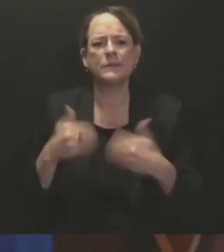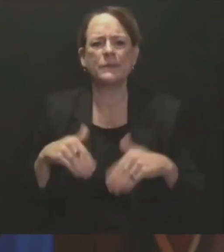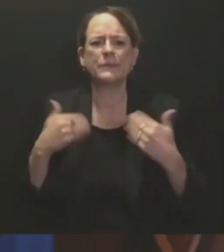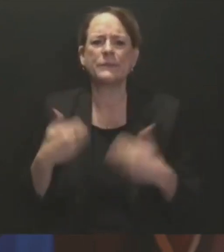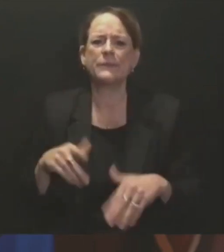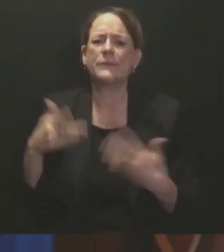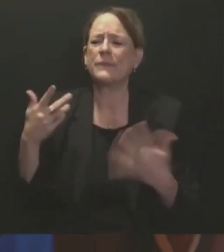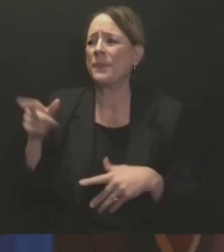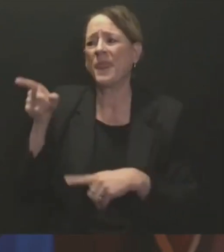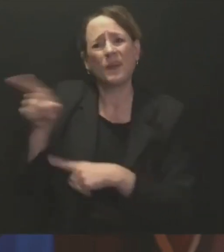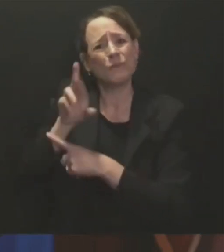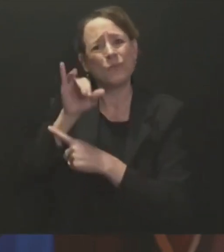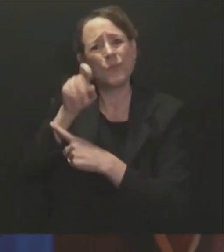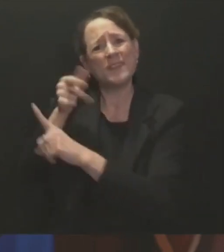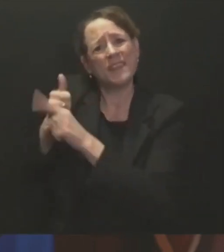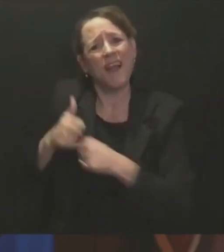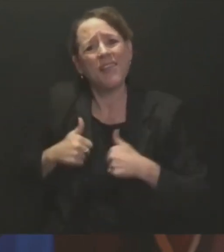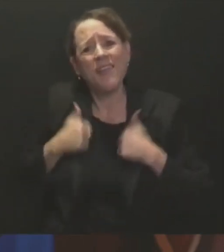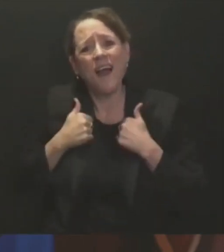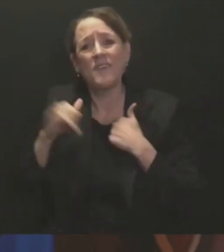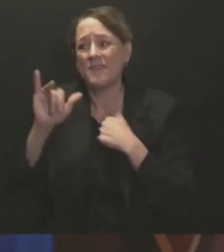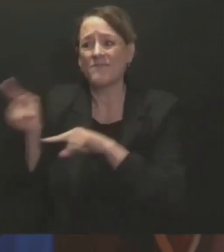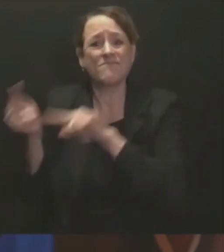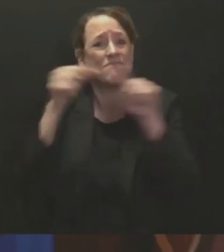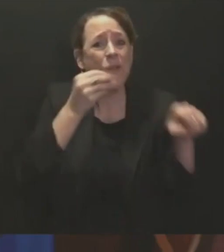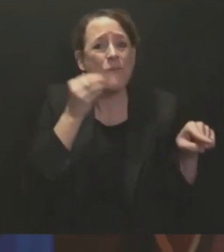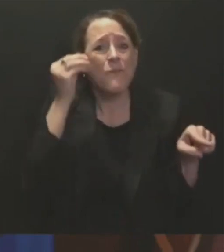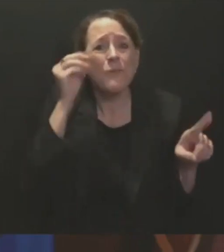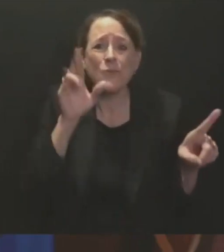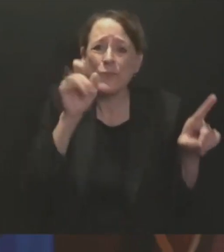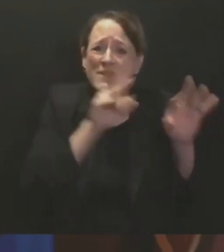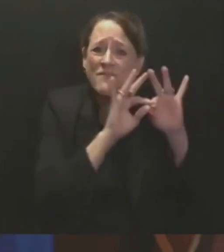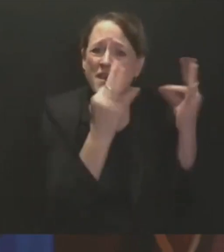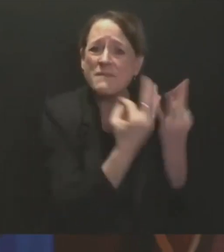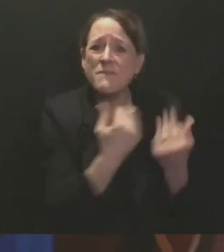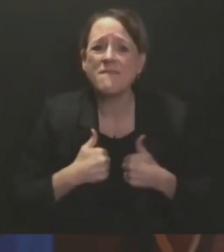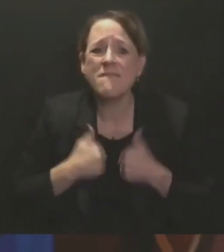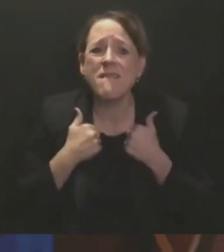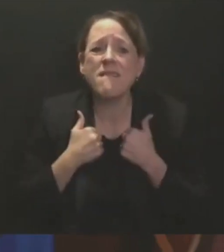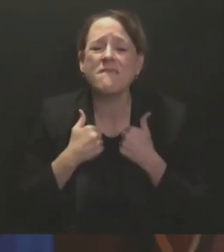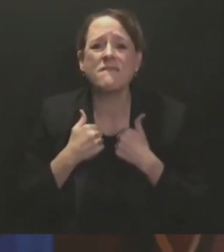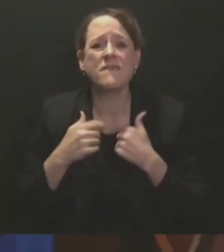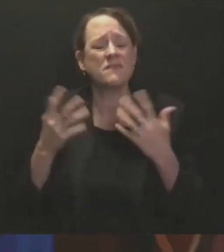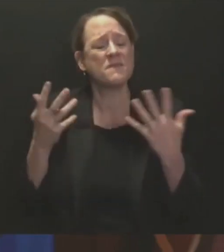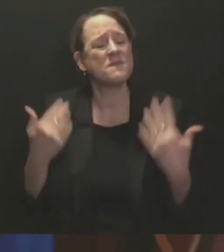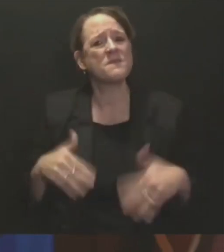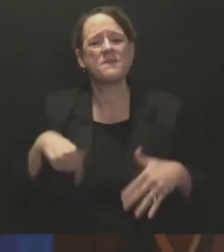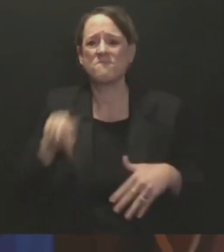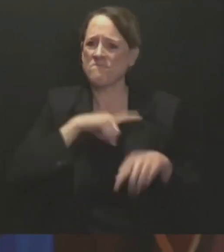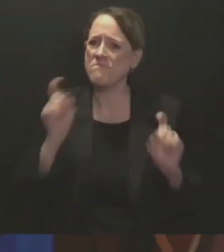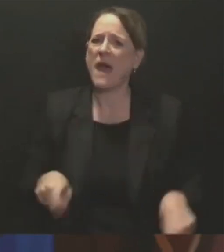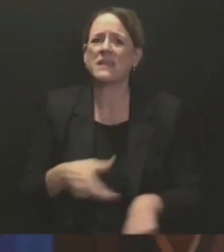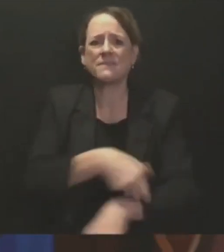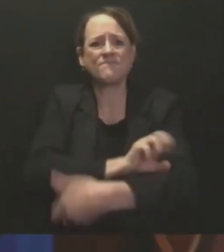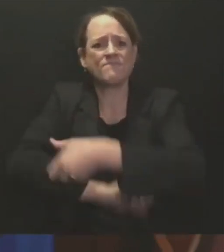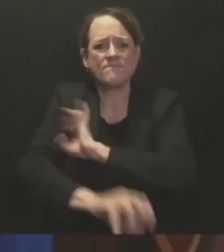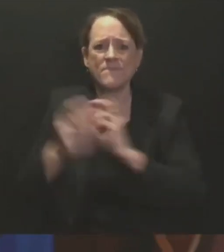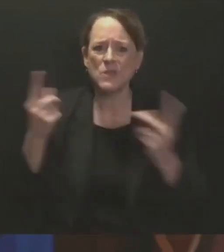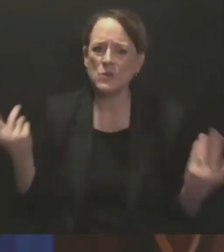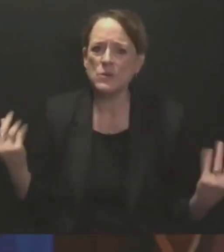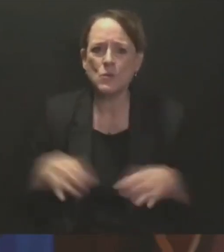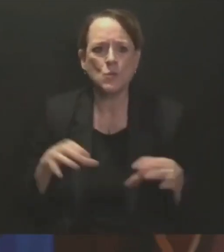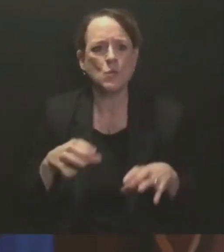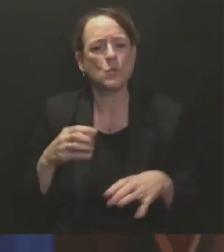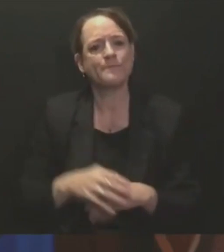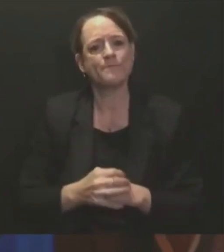deserve our attention and action. I'm concerned about what our current trajectory means for Wisconsin's health care workers,